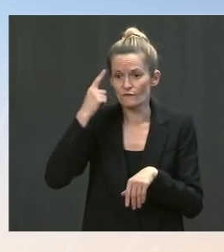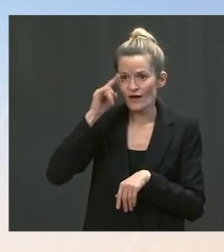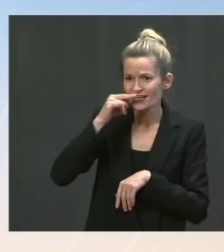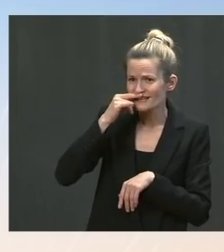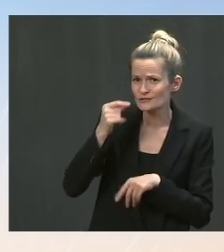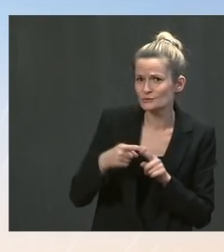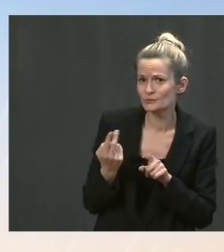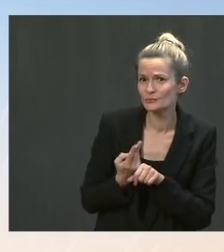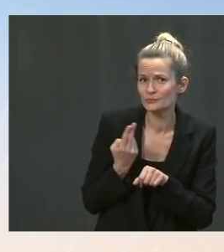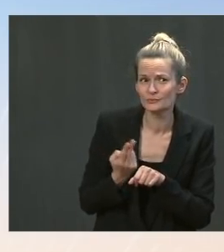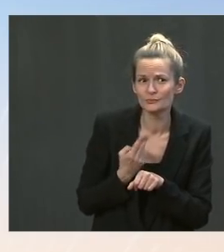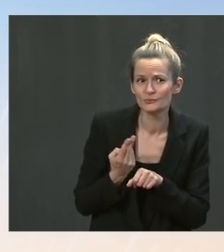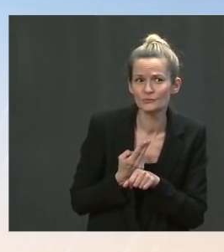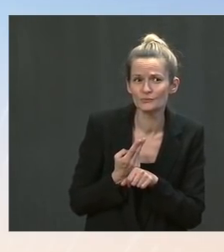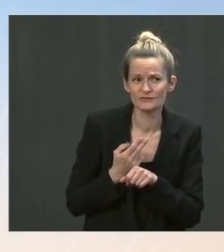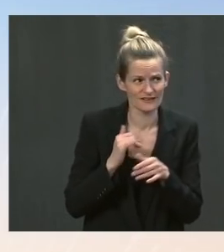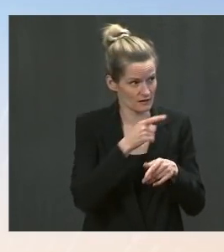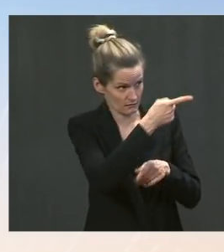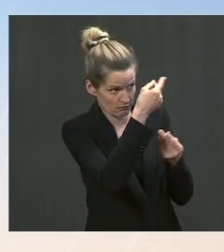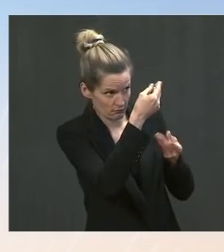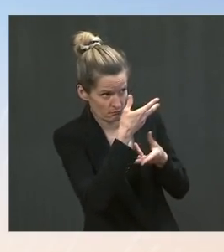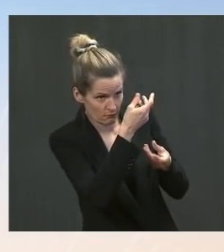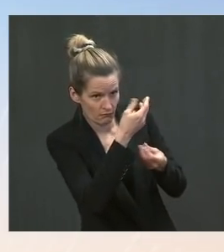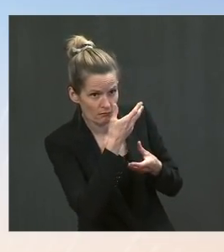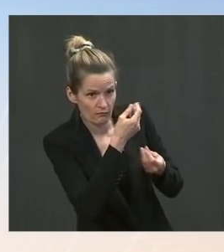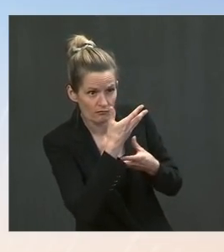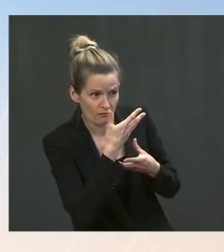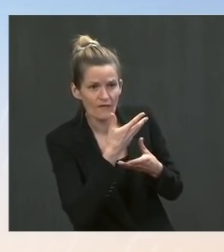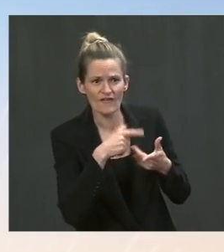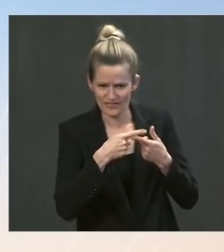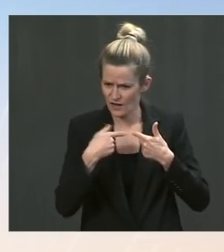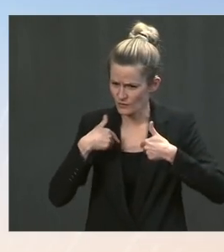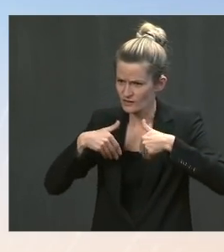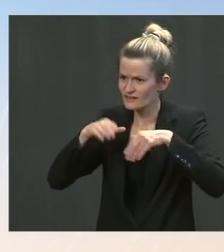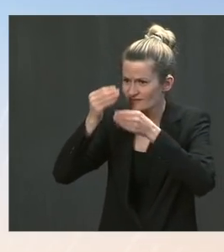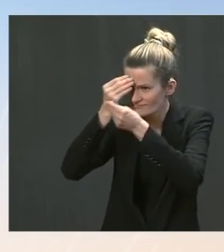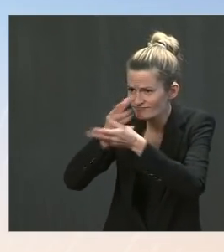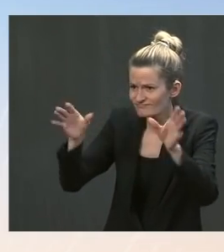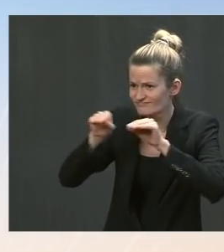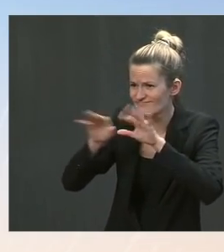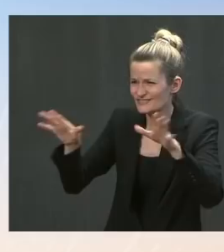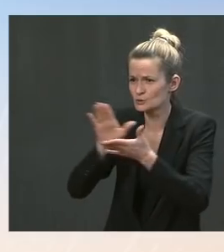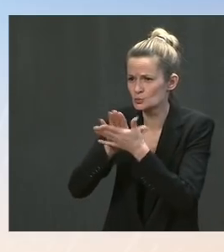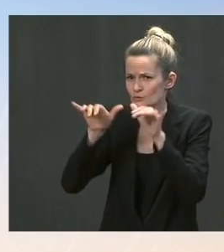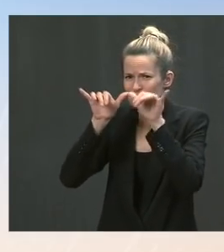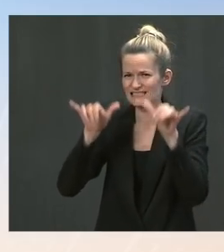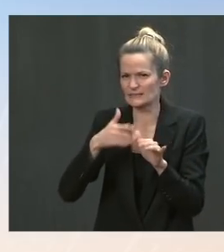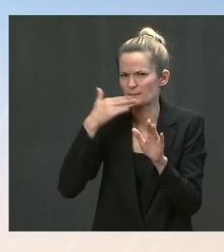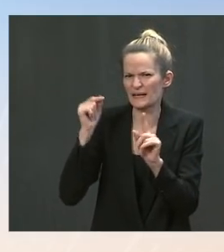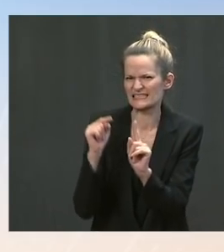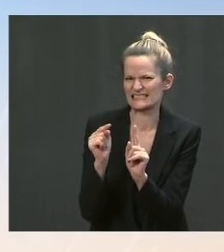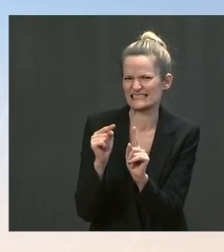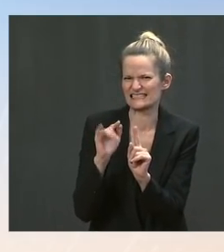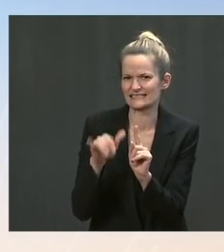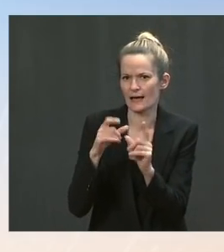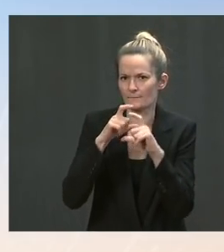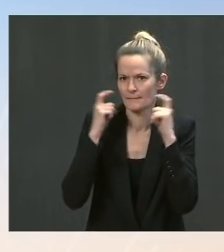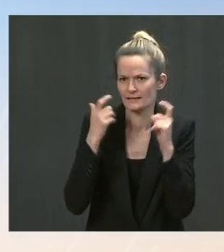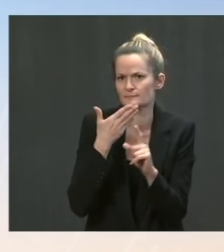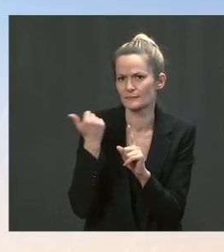schools to make sure that's implemented as a mitigation measure. The issue we have taken with the guidance of